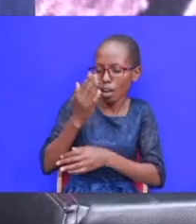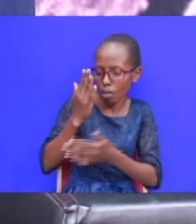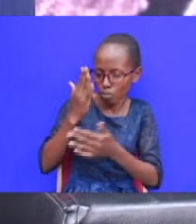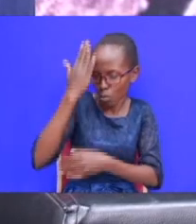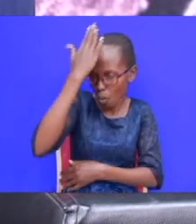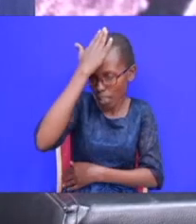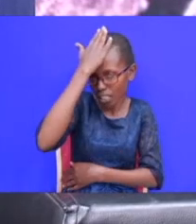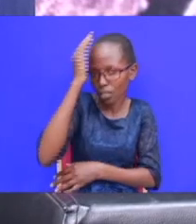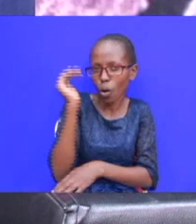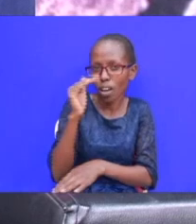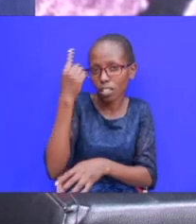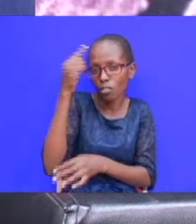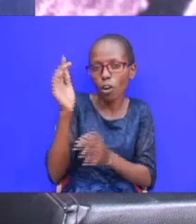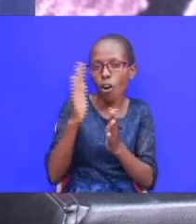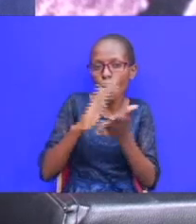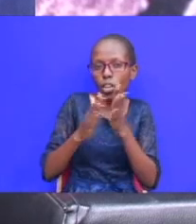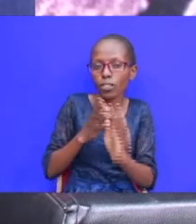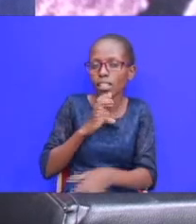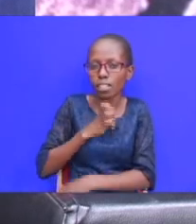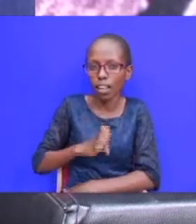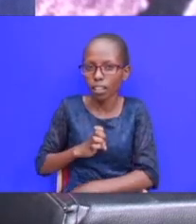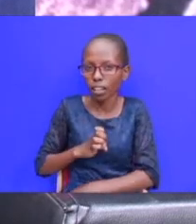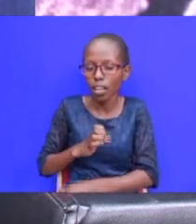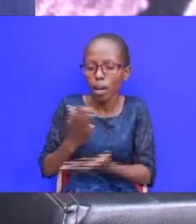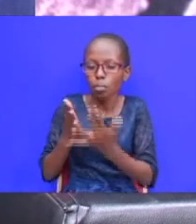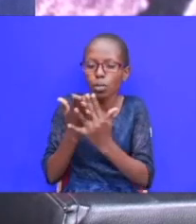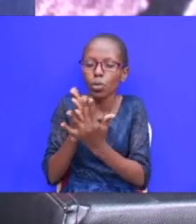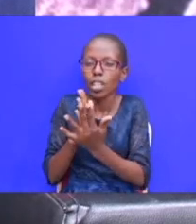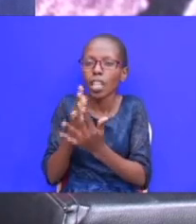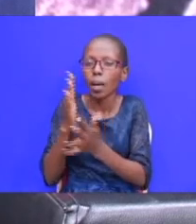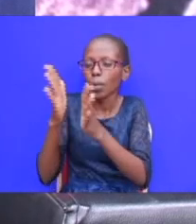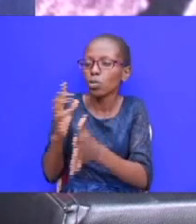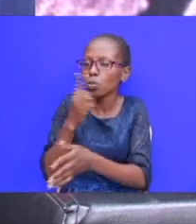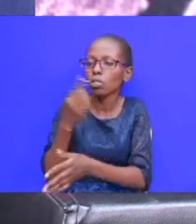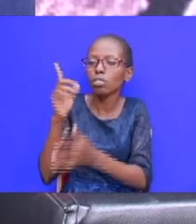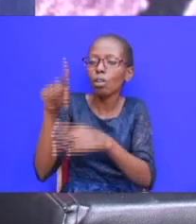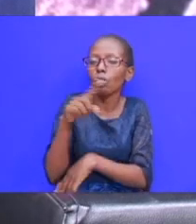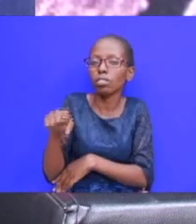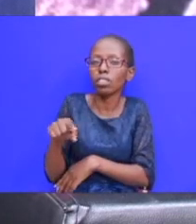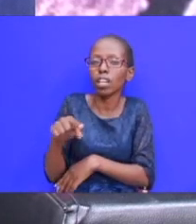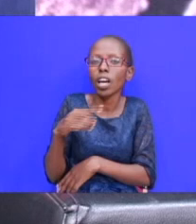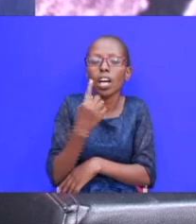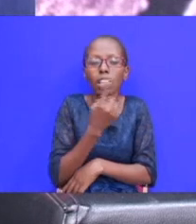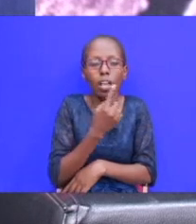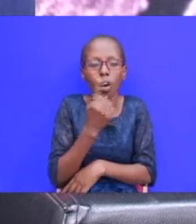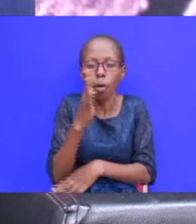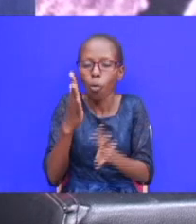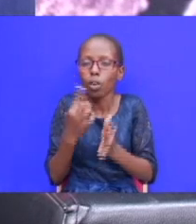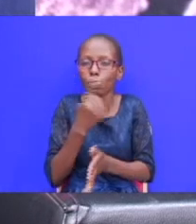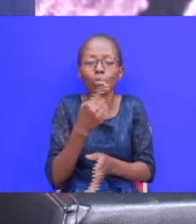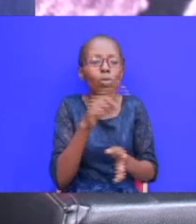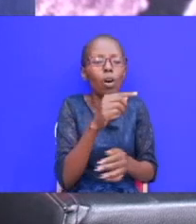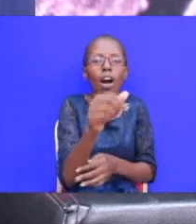forgiveness and uh elder between the one who is wronged and the one who wronged uh